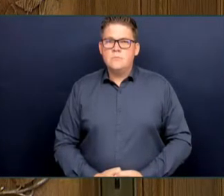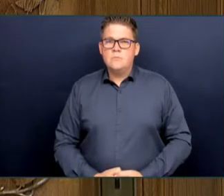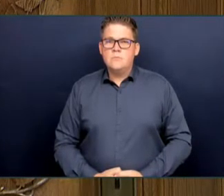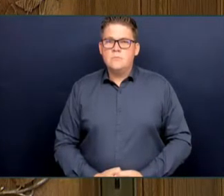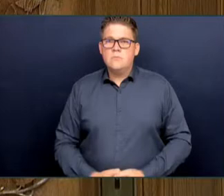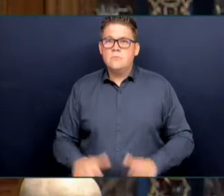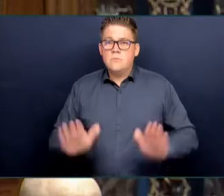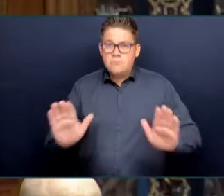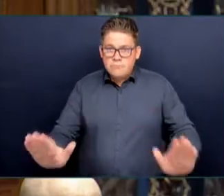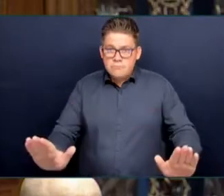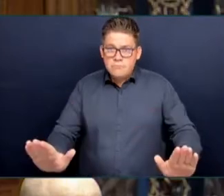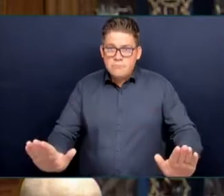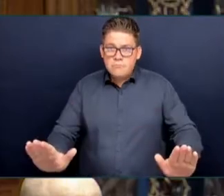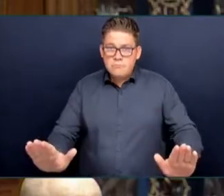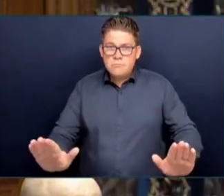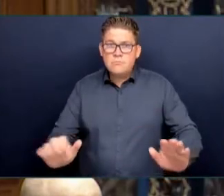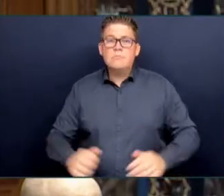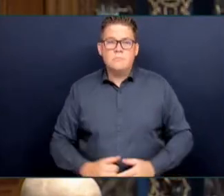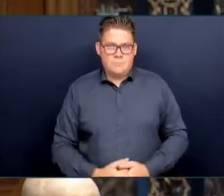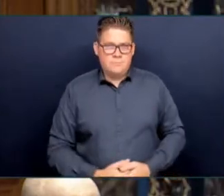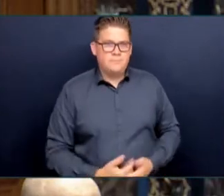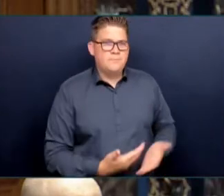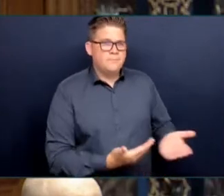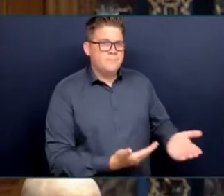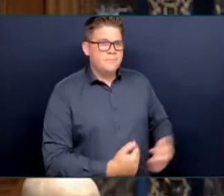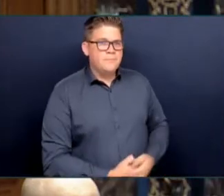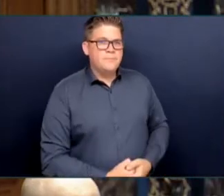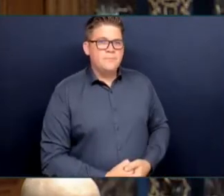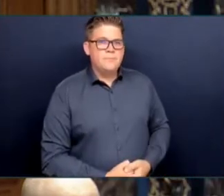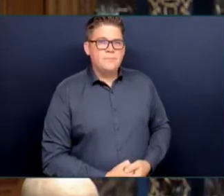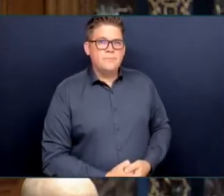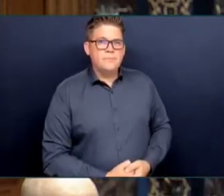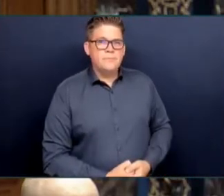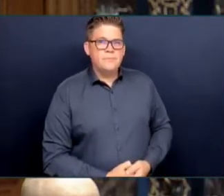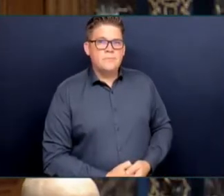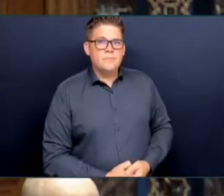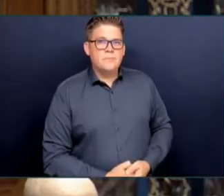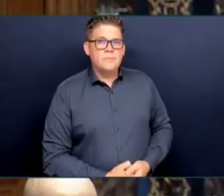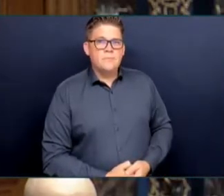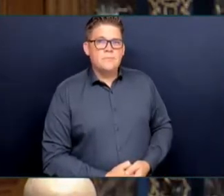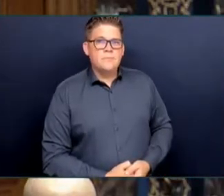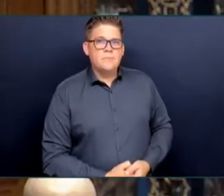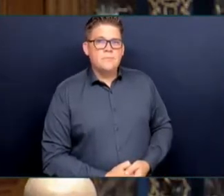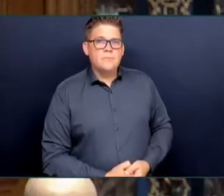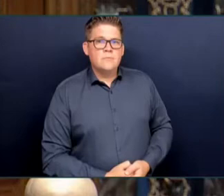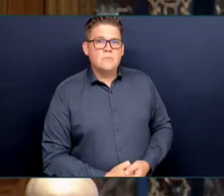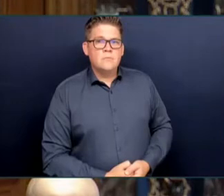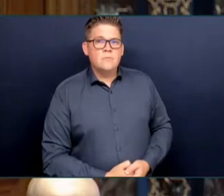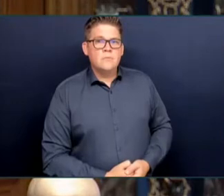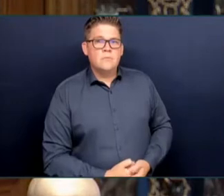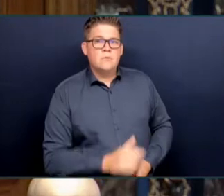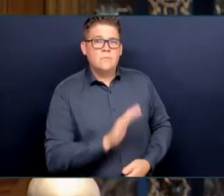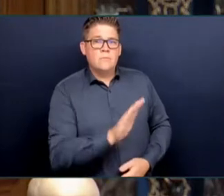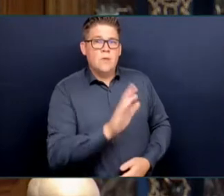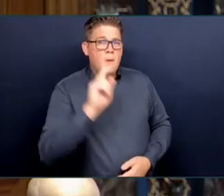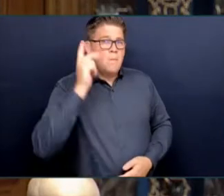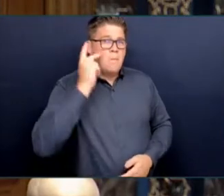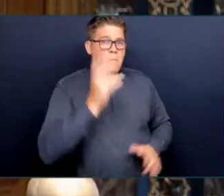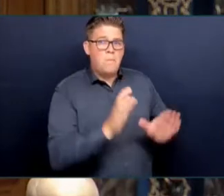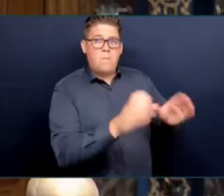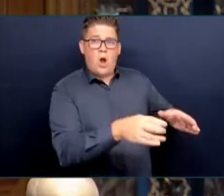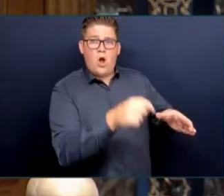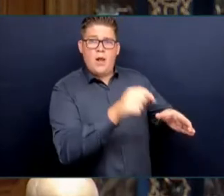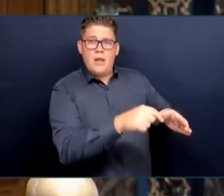stifling democratic debate in their own party, allowing oil growth to continue to be logged, pointing fingers,